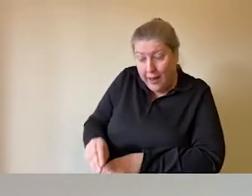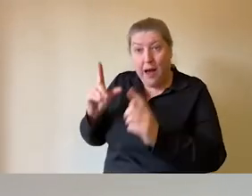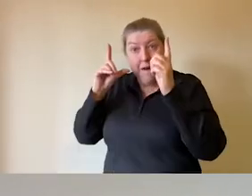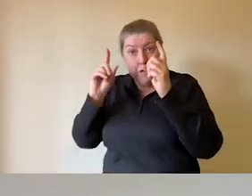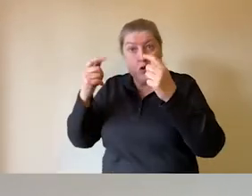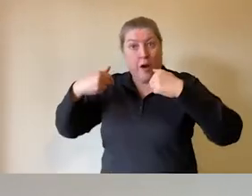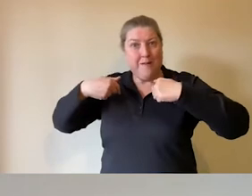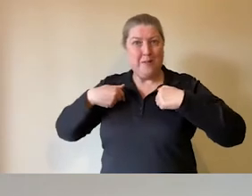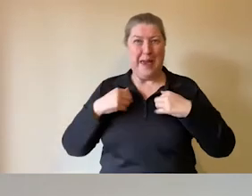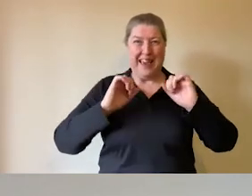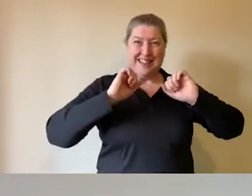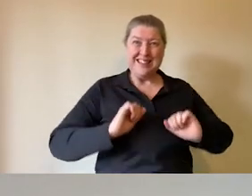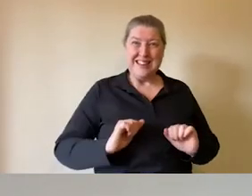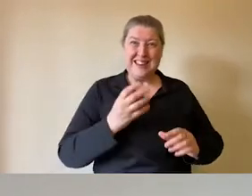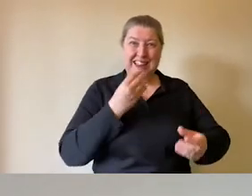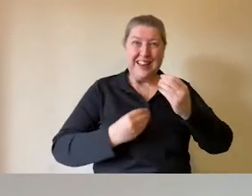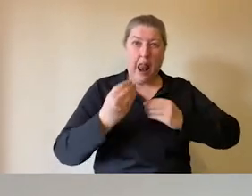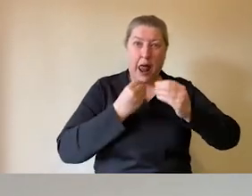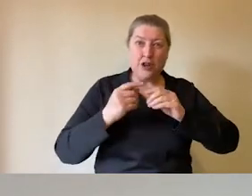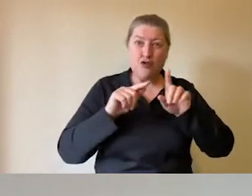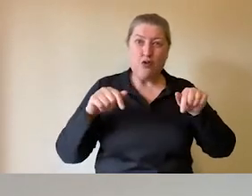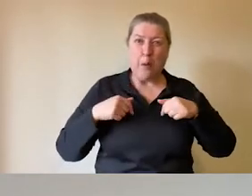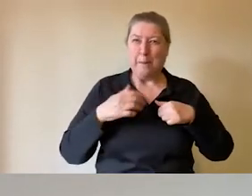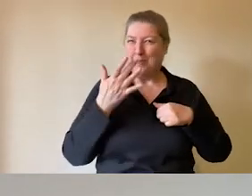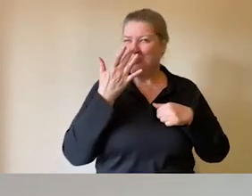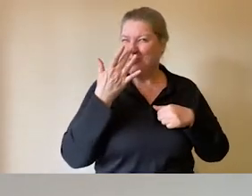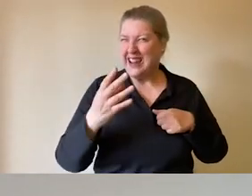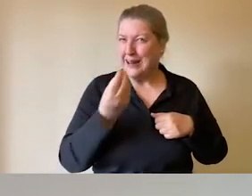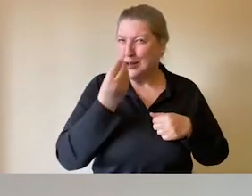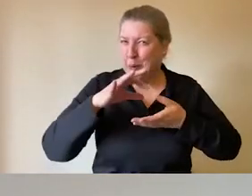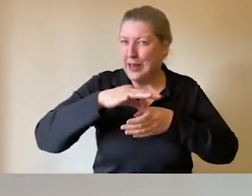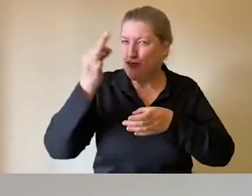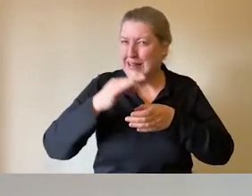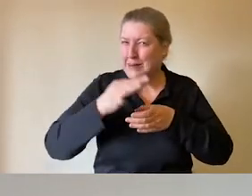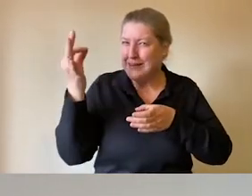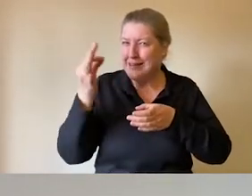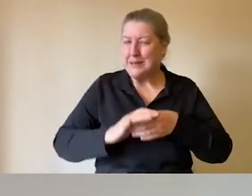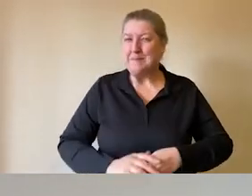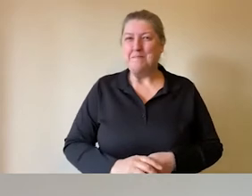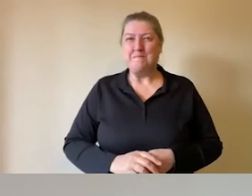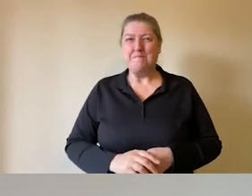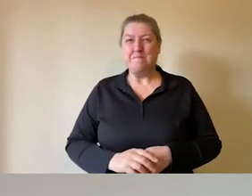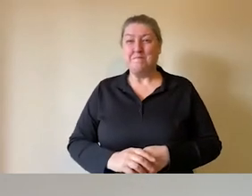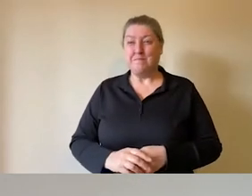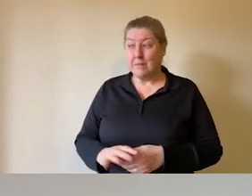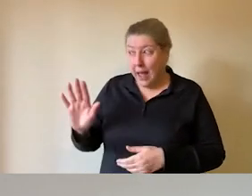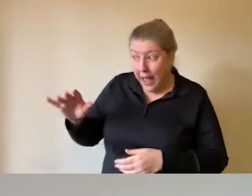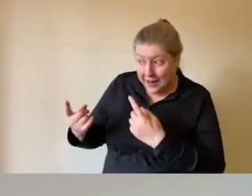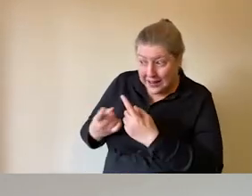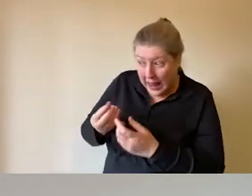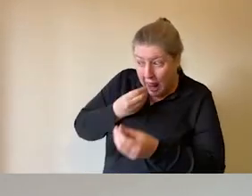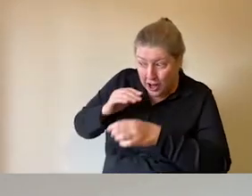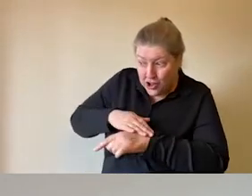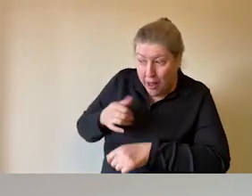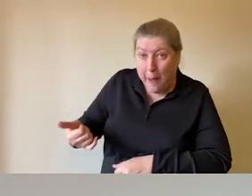me sitting in the school lunchroom pretending to eat a bag of crisps. Nearly lunchtime, she said to the